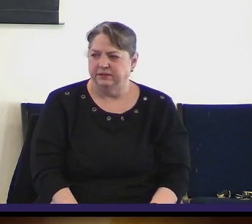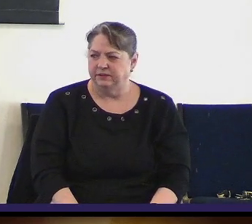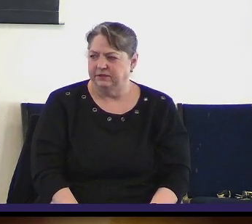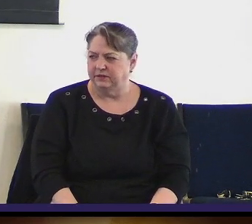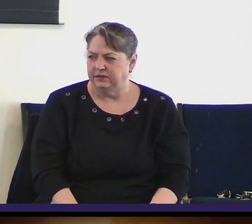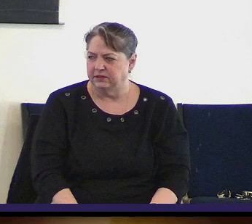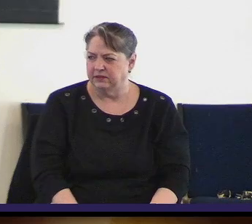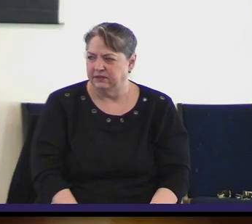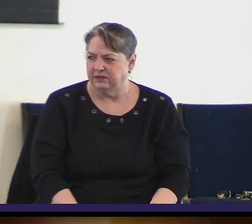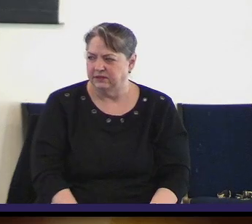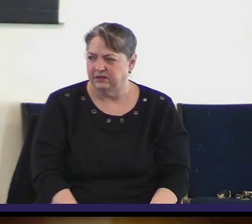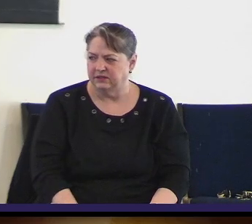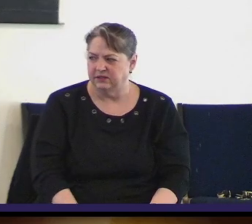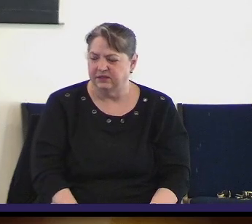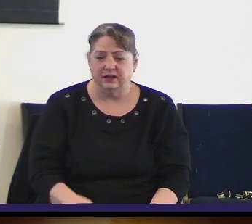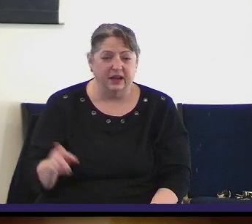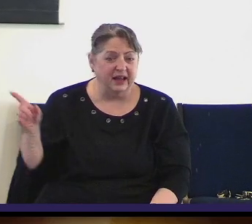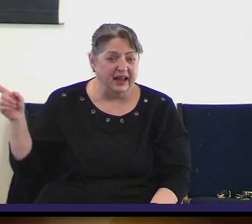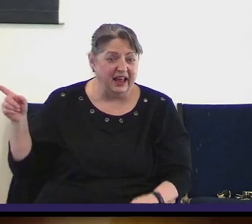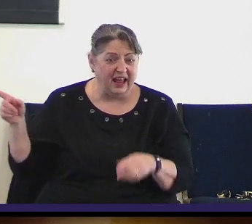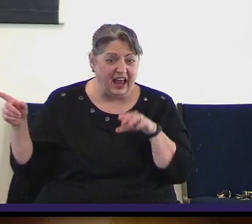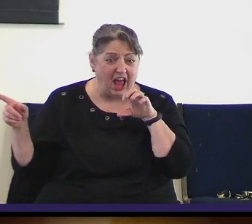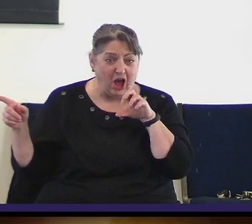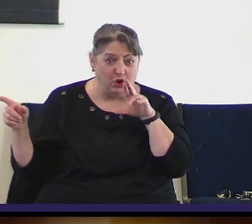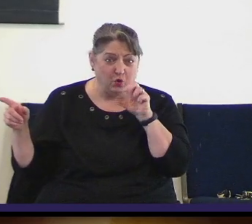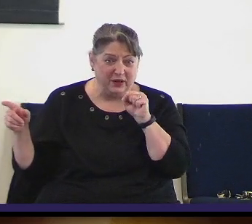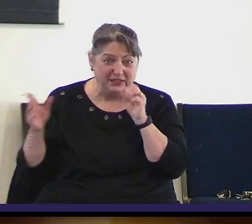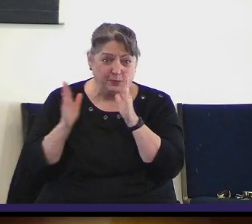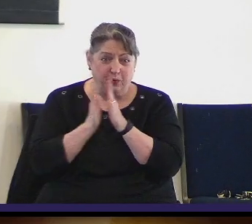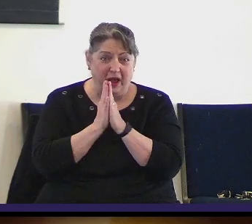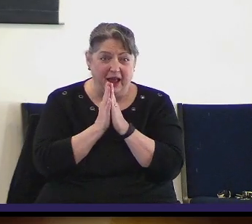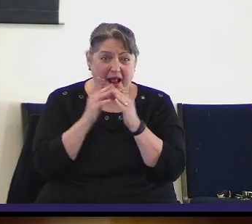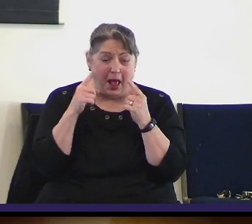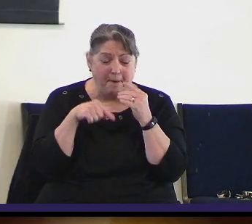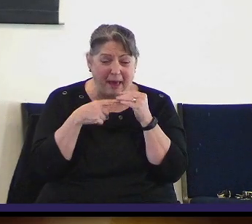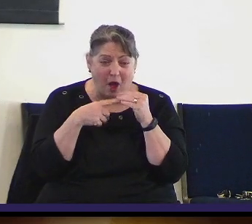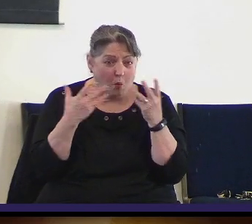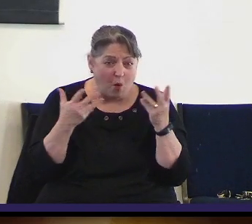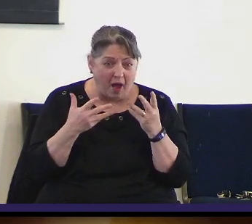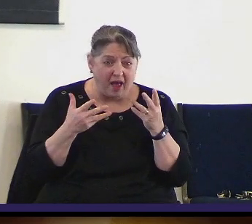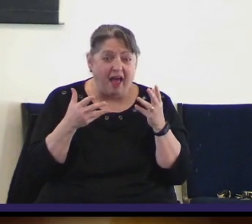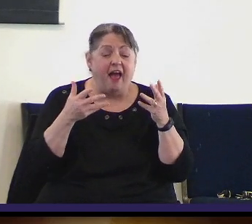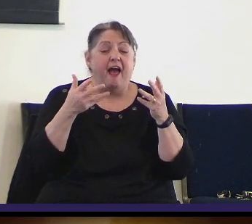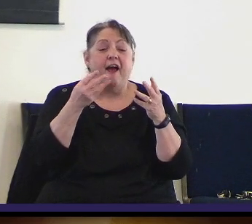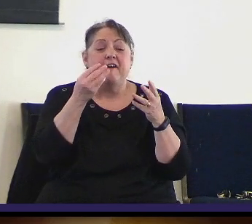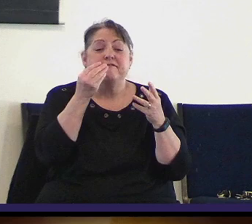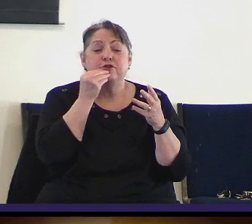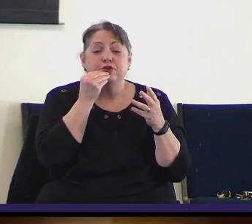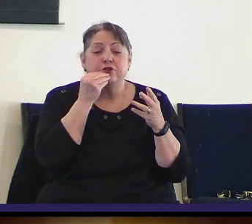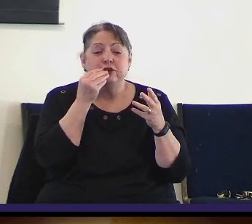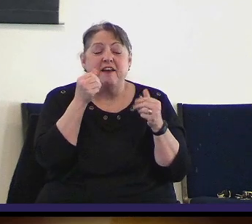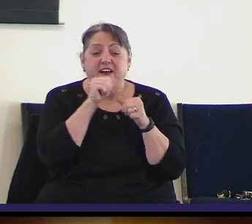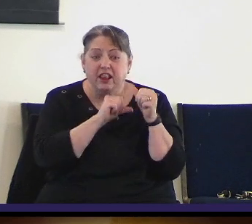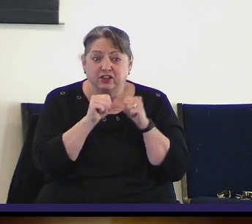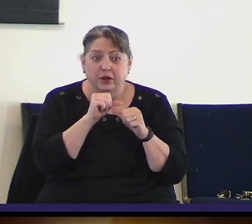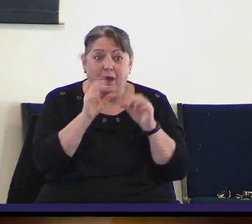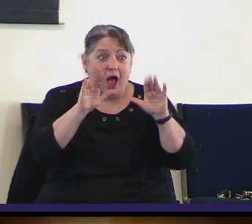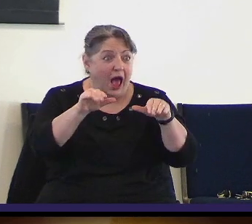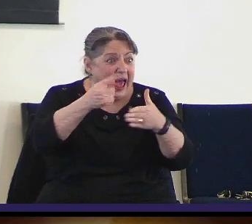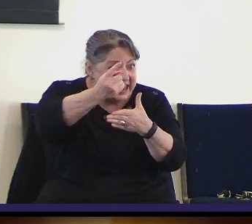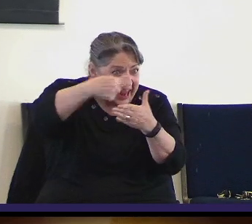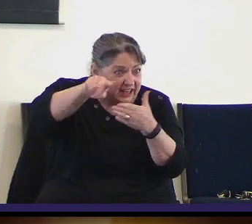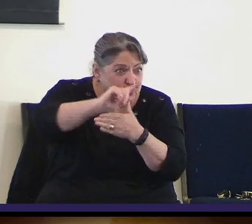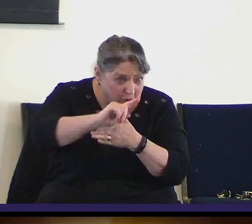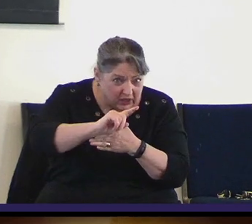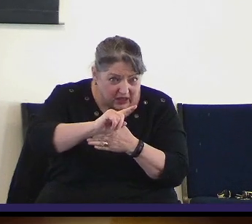Chris prayed about fellowship and food feeding. And it reminded me that we have a food fellowship coming up next Sunday. So I'm going to